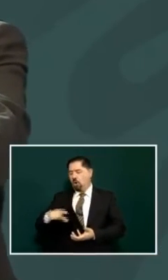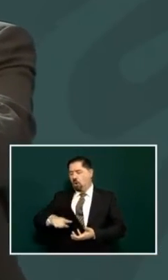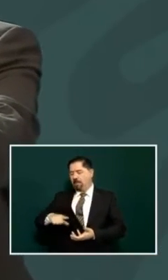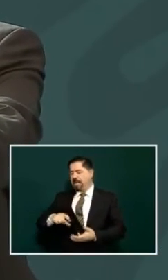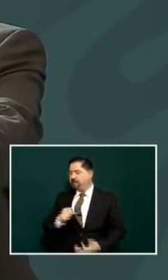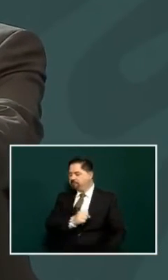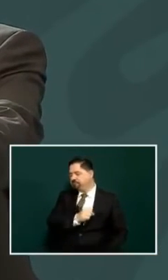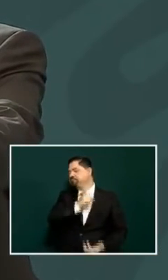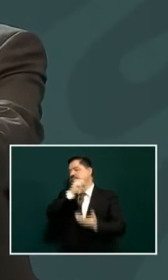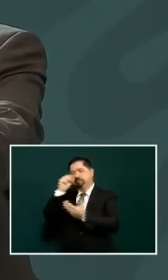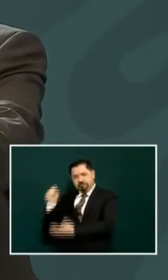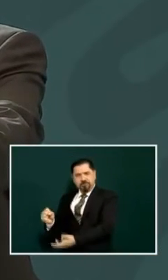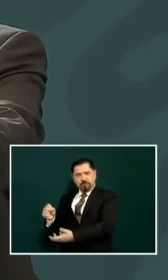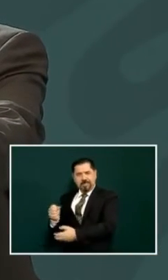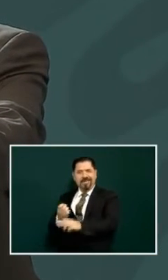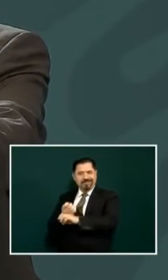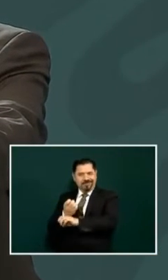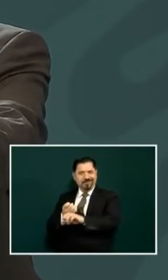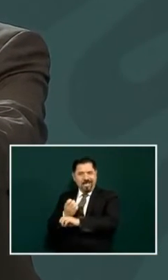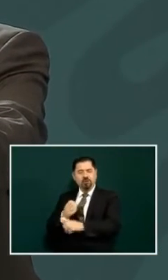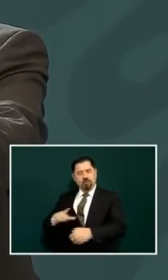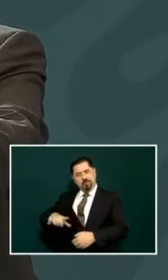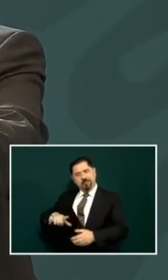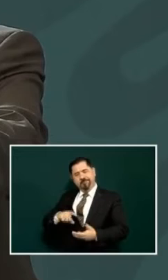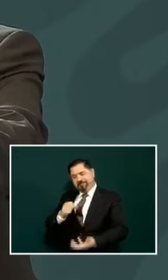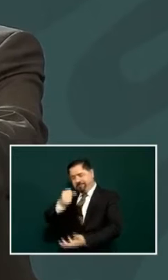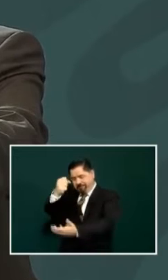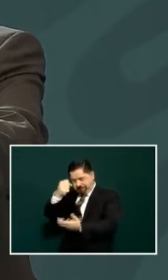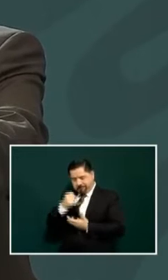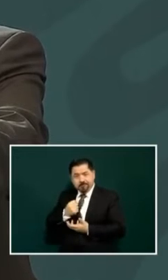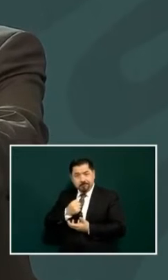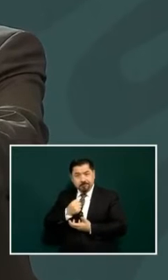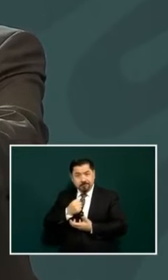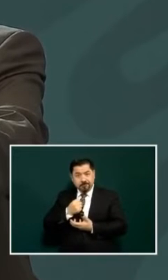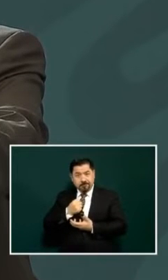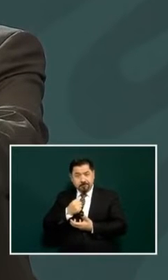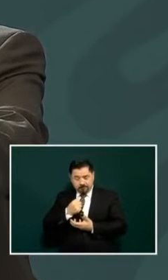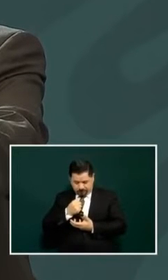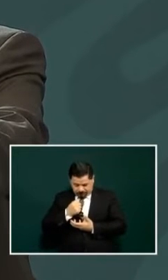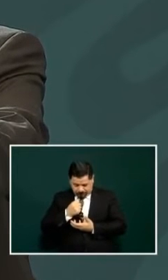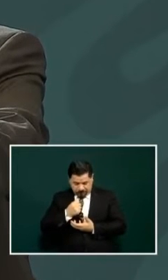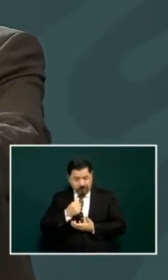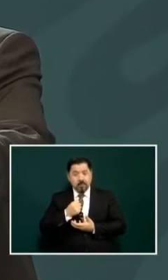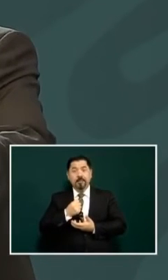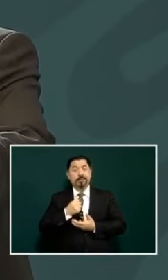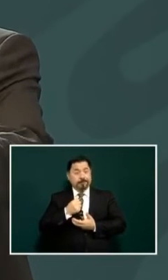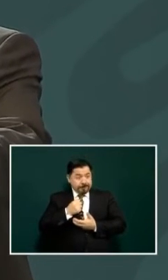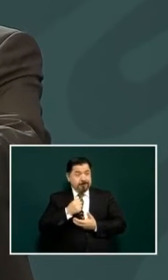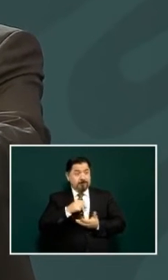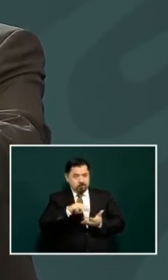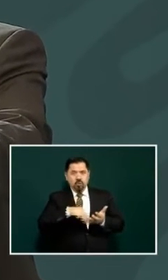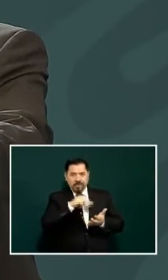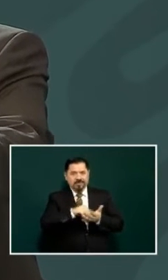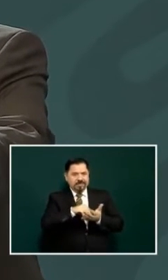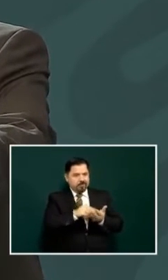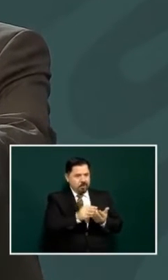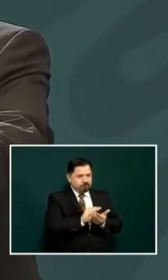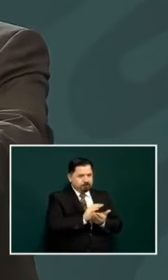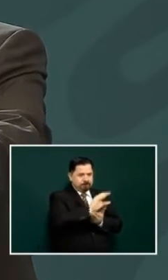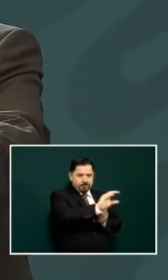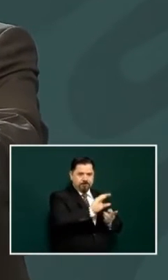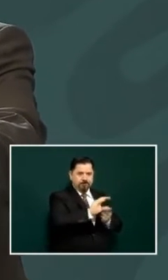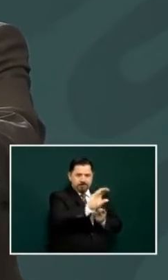money and we would give the money to the states and the states would give it to the municipalities